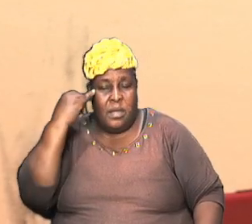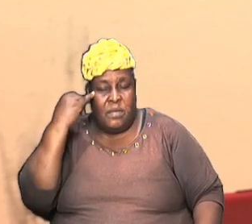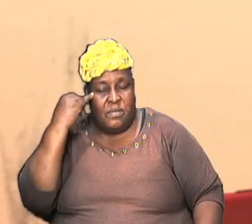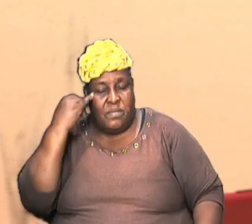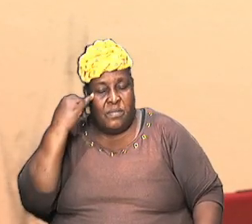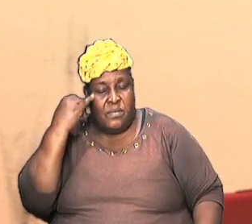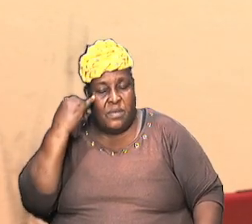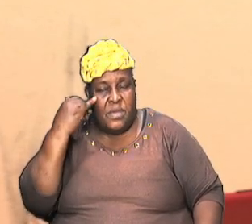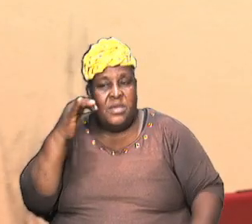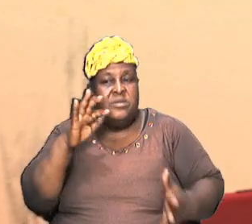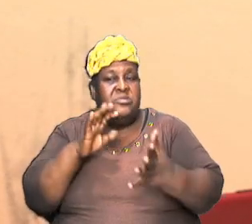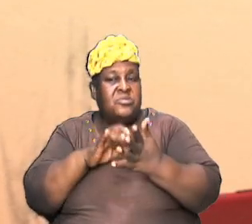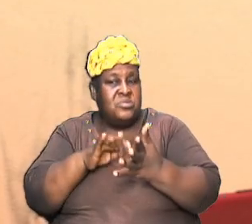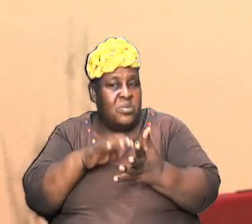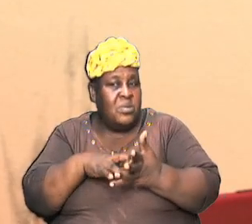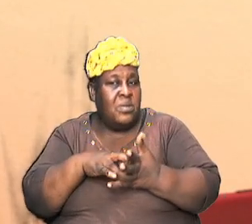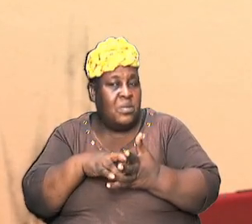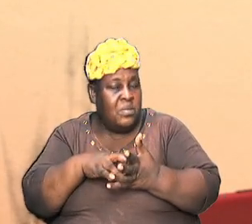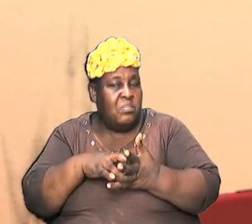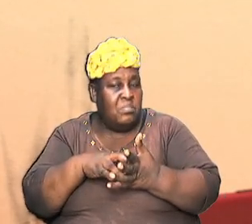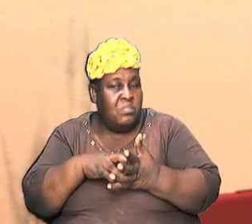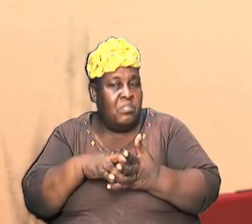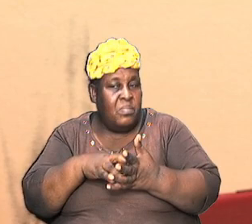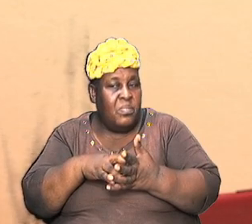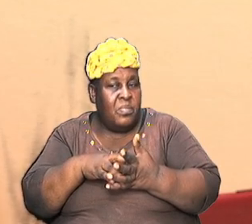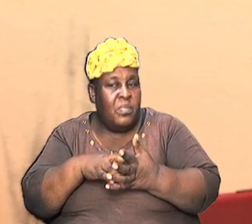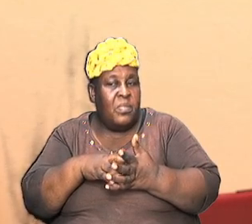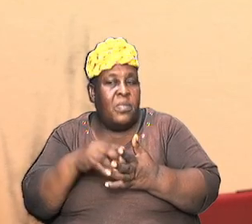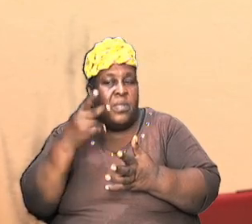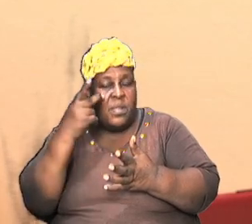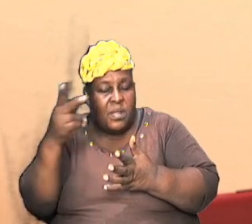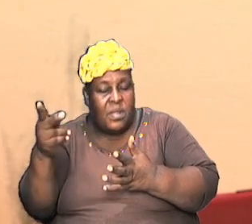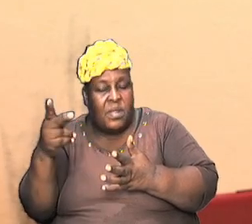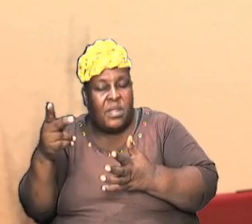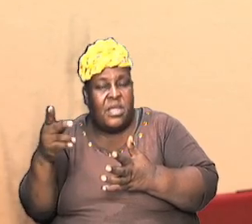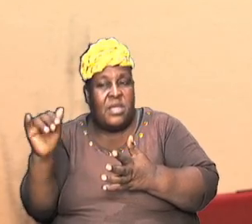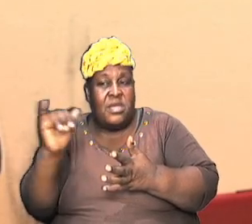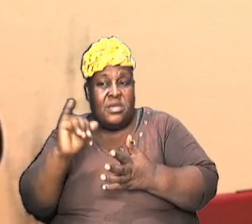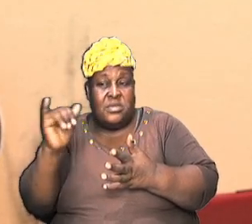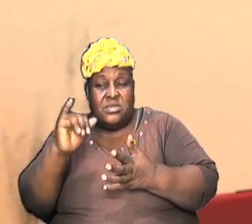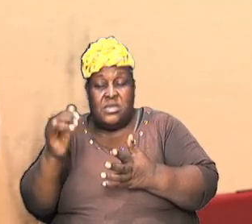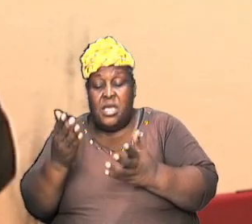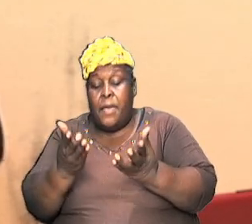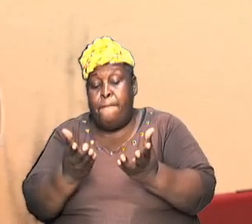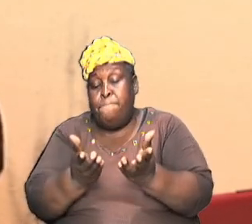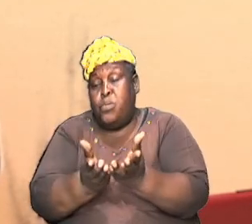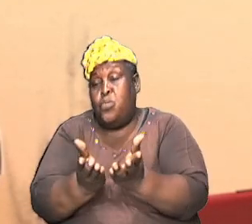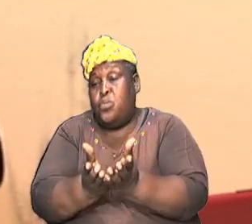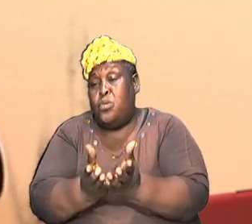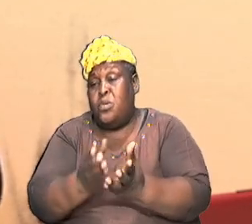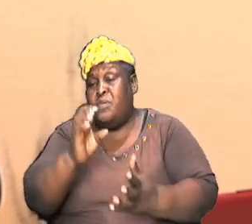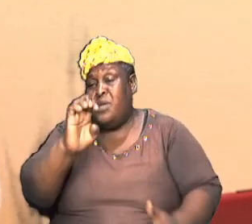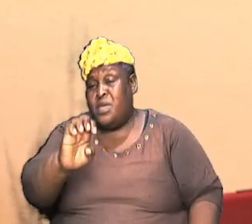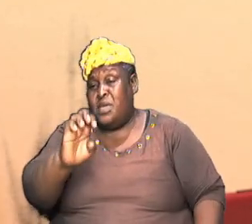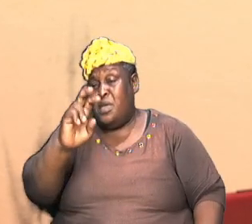bit and look in the same book of Enoch that Jude quote from